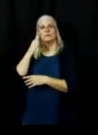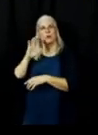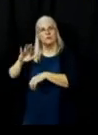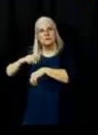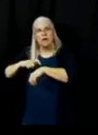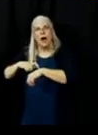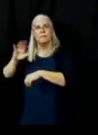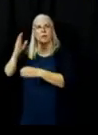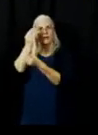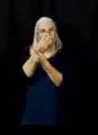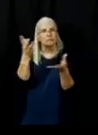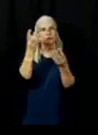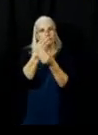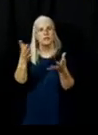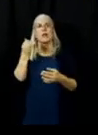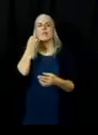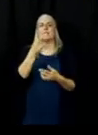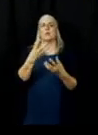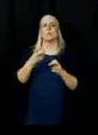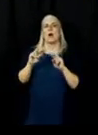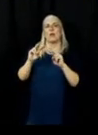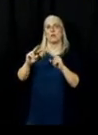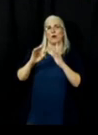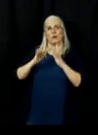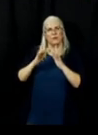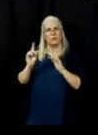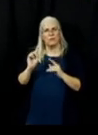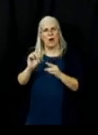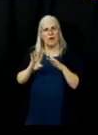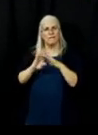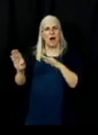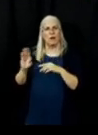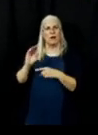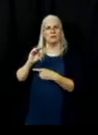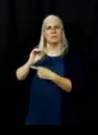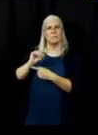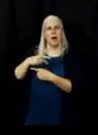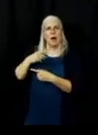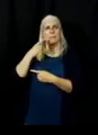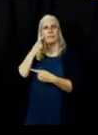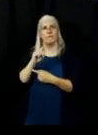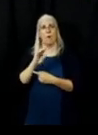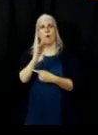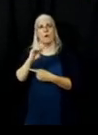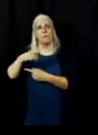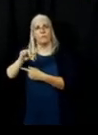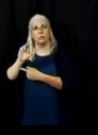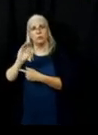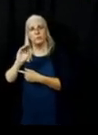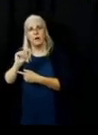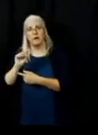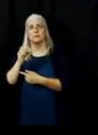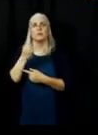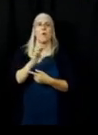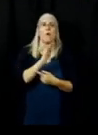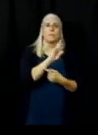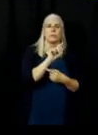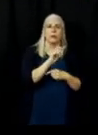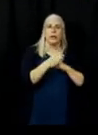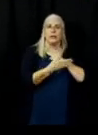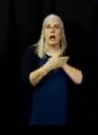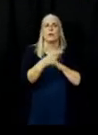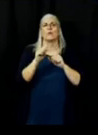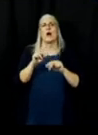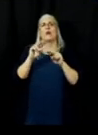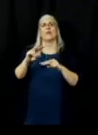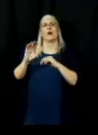find the evacuation maps for Plumas and Butte counties you may find those listed on your respective websites after this